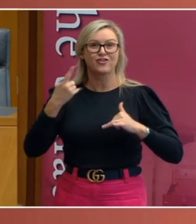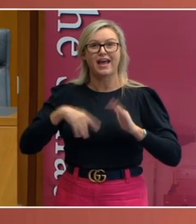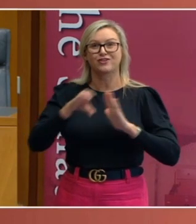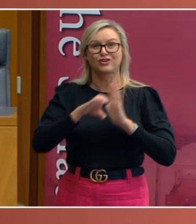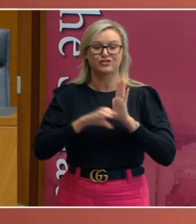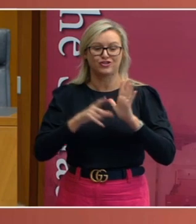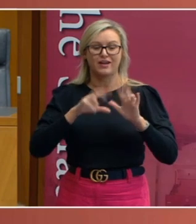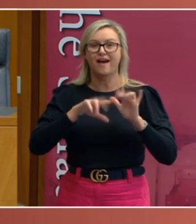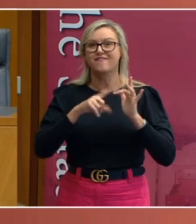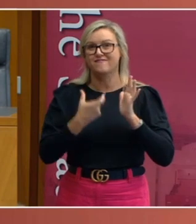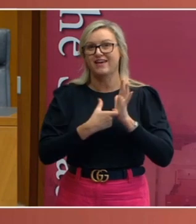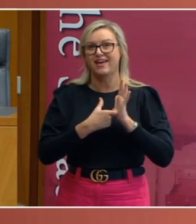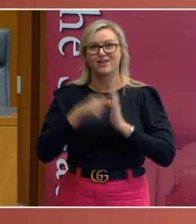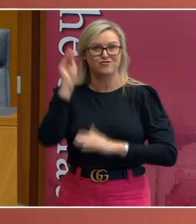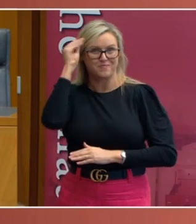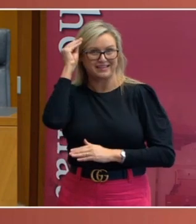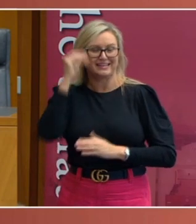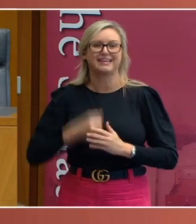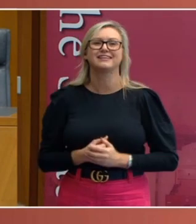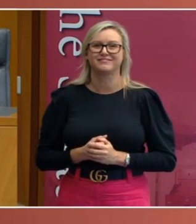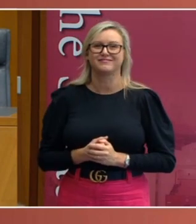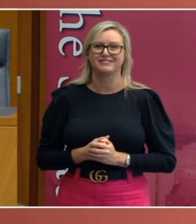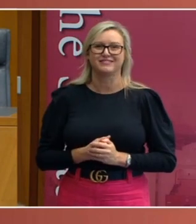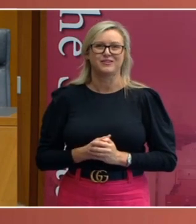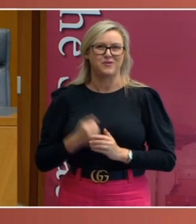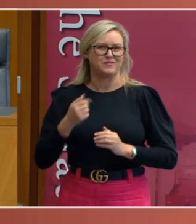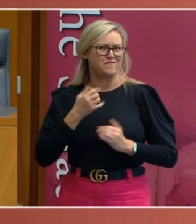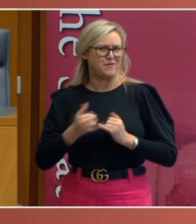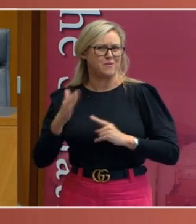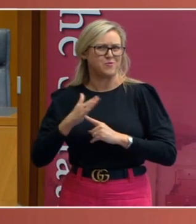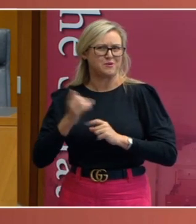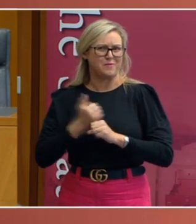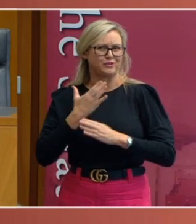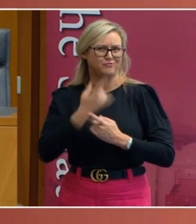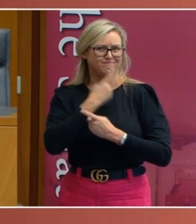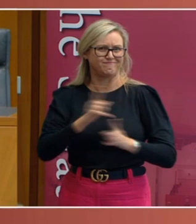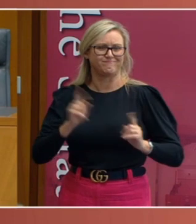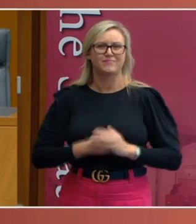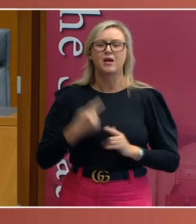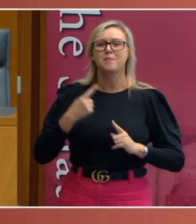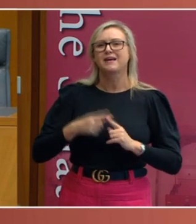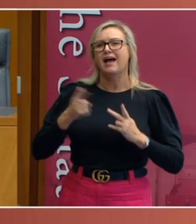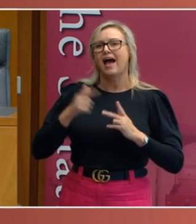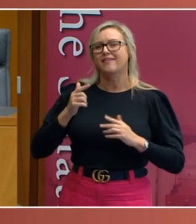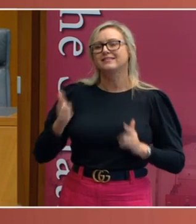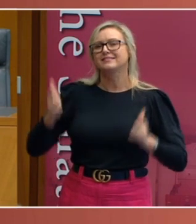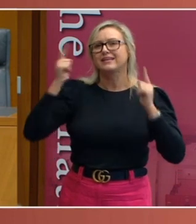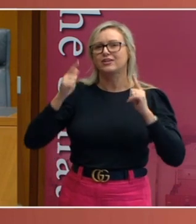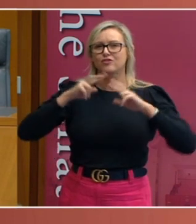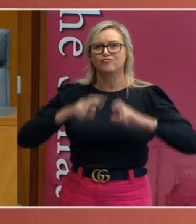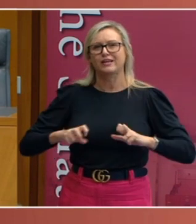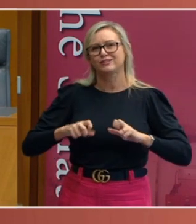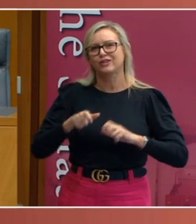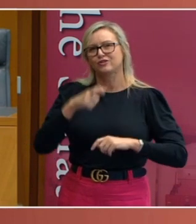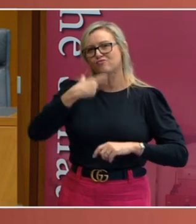Always have to get that role in our biographies here. And also in senior research roles in the High Court of Australia and the